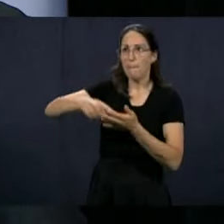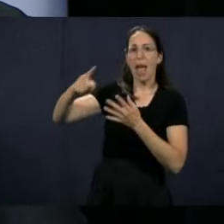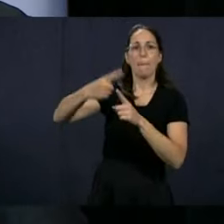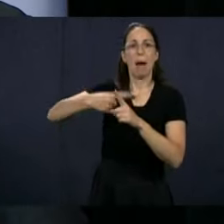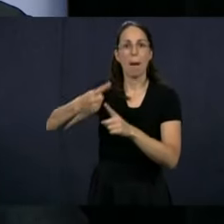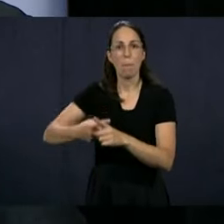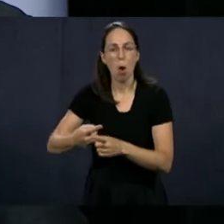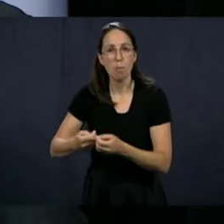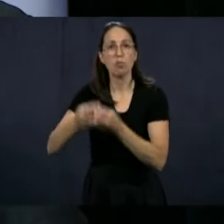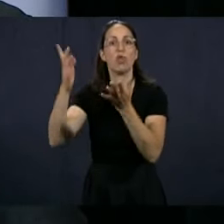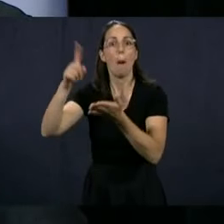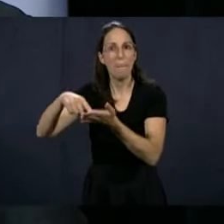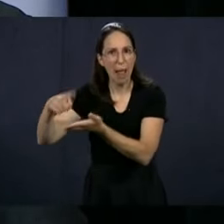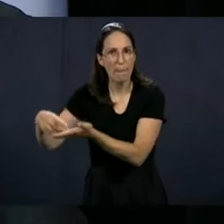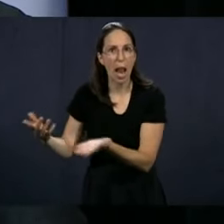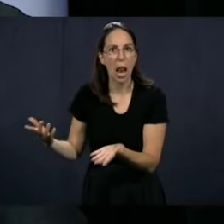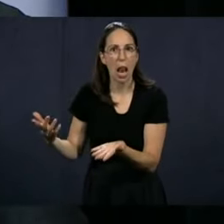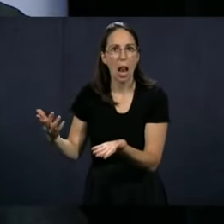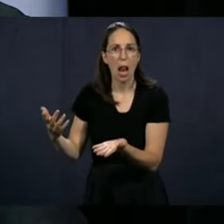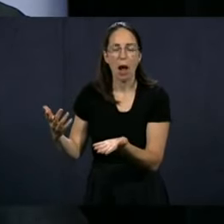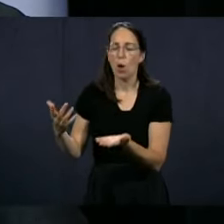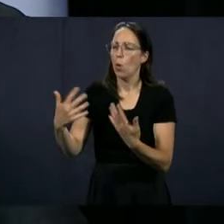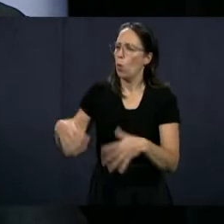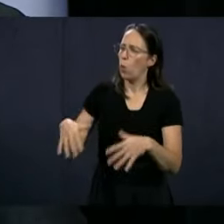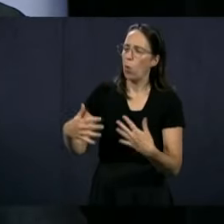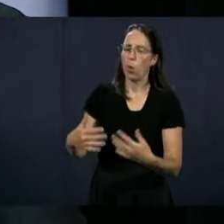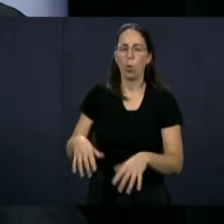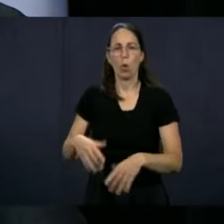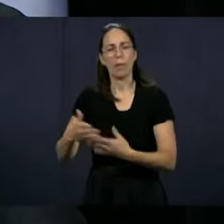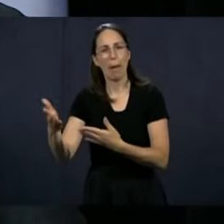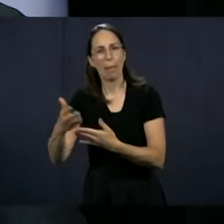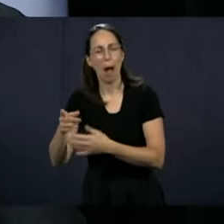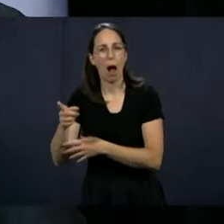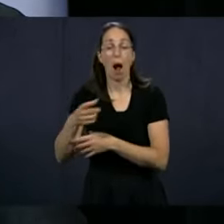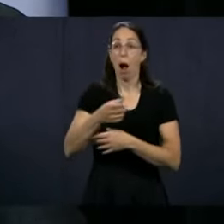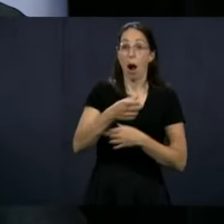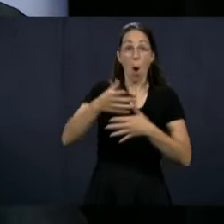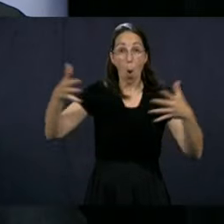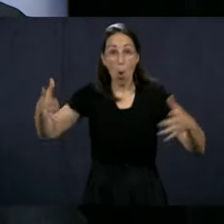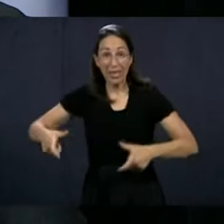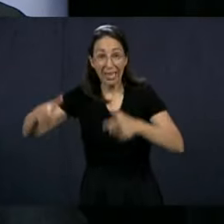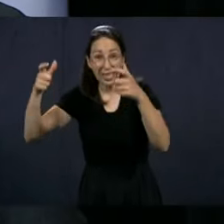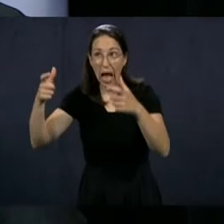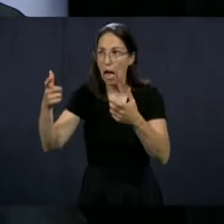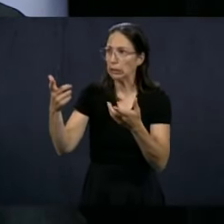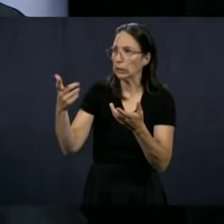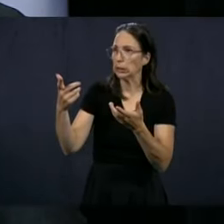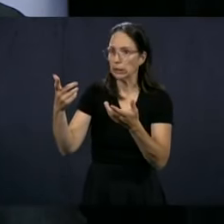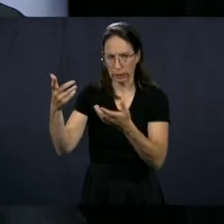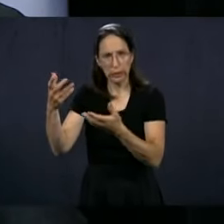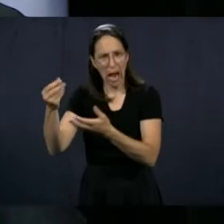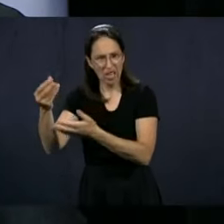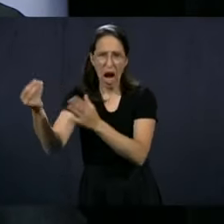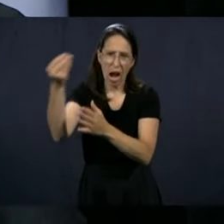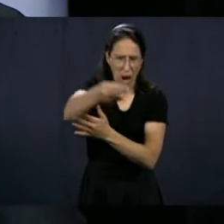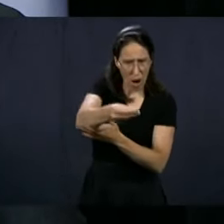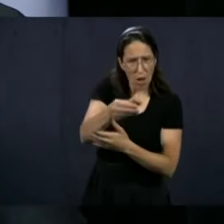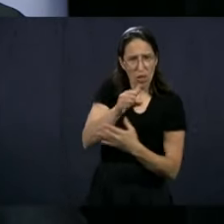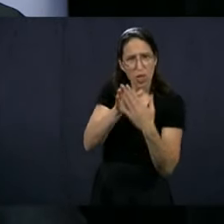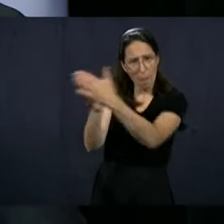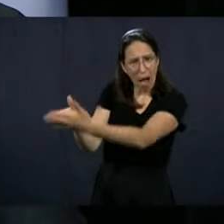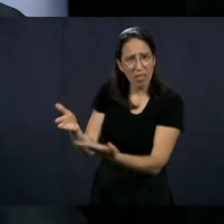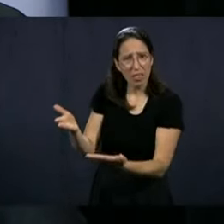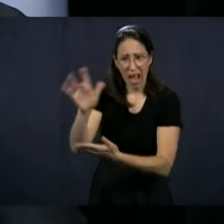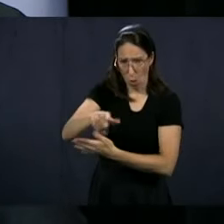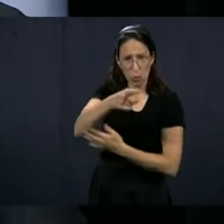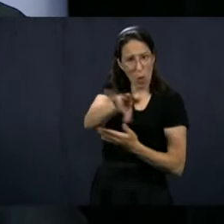per month, Mr. Premier, are you going to require those amounts? Because you're subsidizing them right